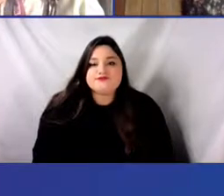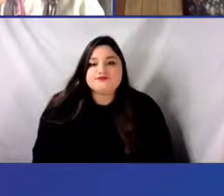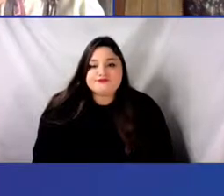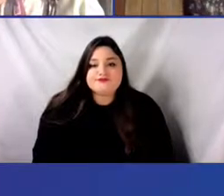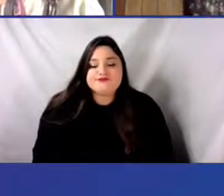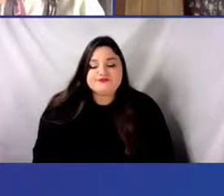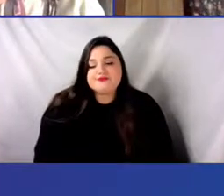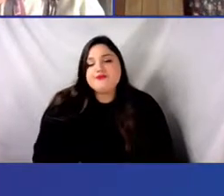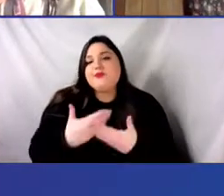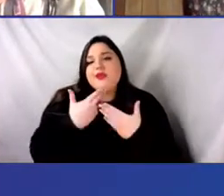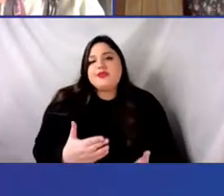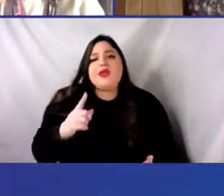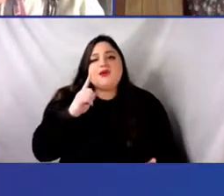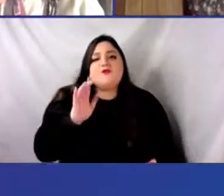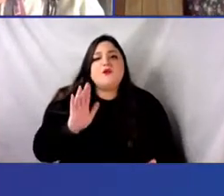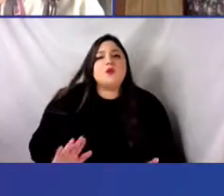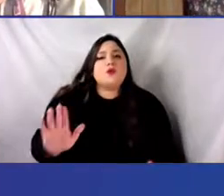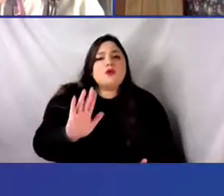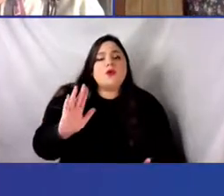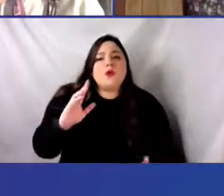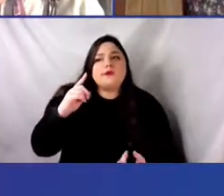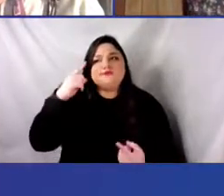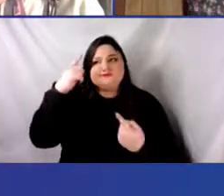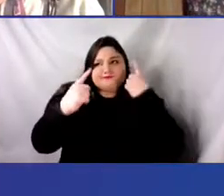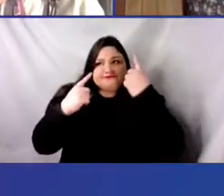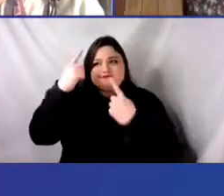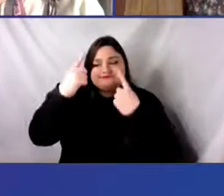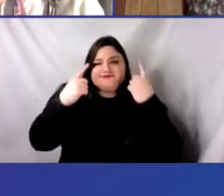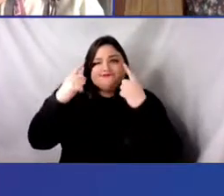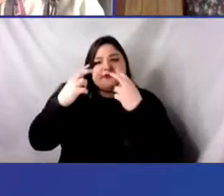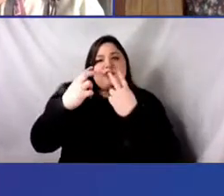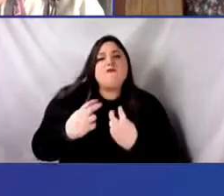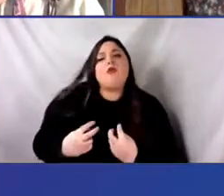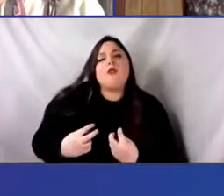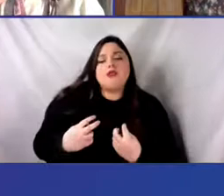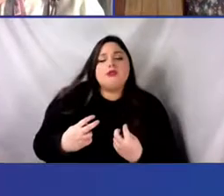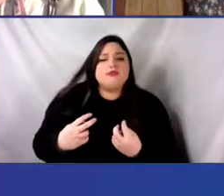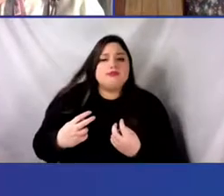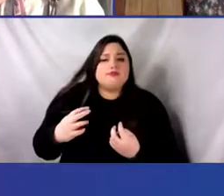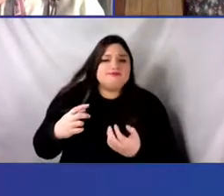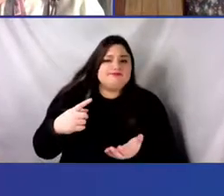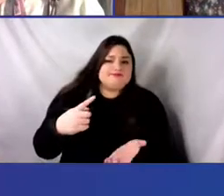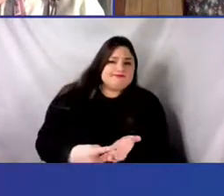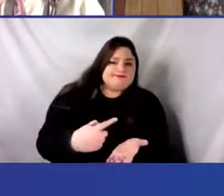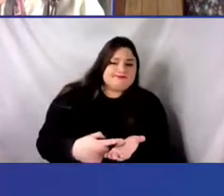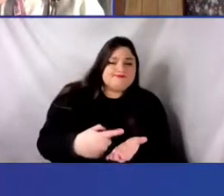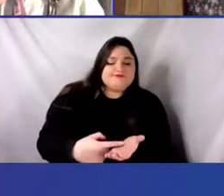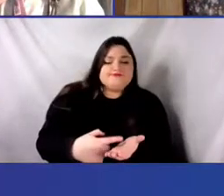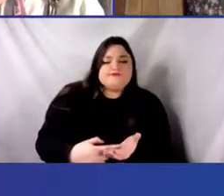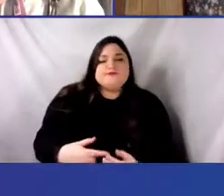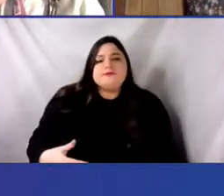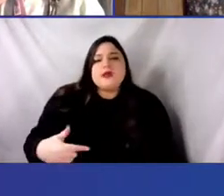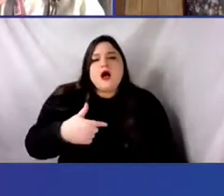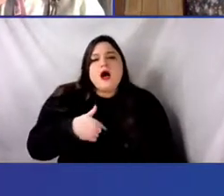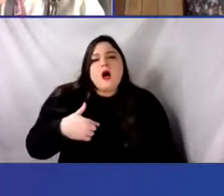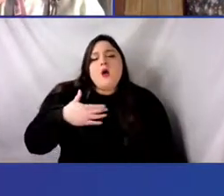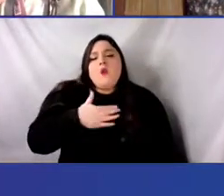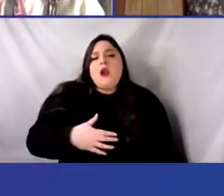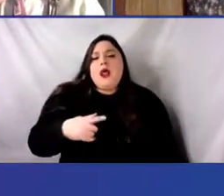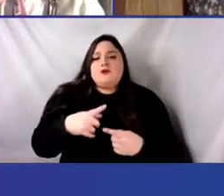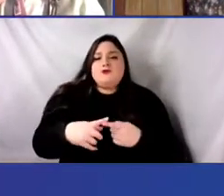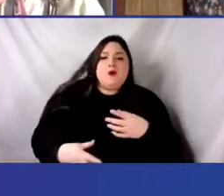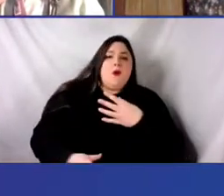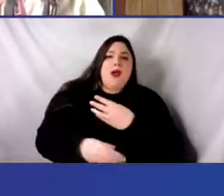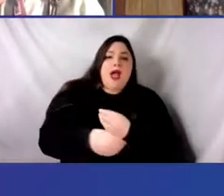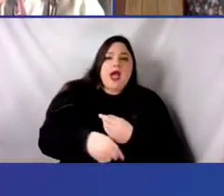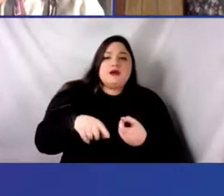on the comments that, uh, the Carl first started in, in, in, and I